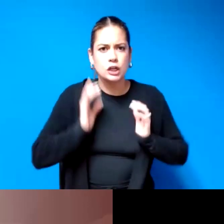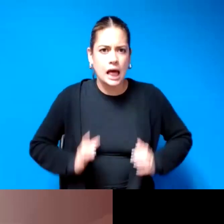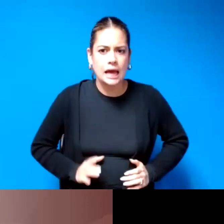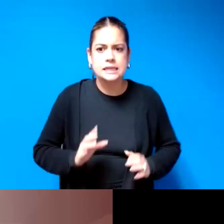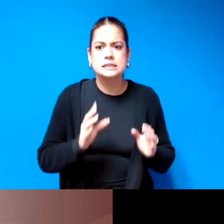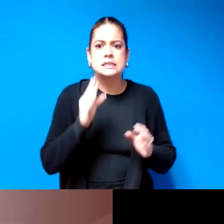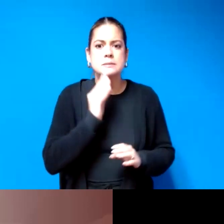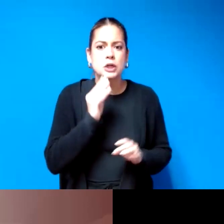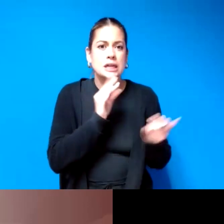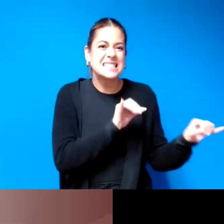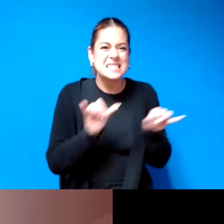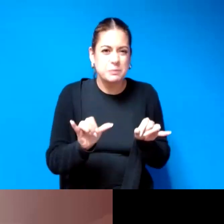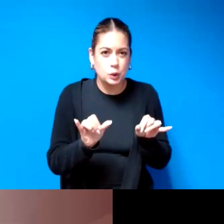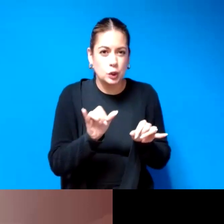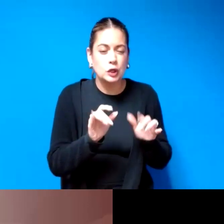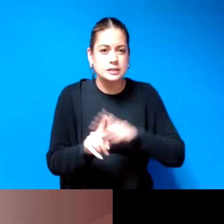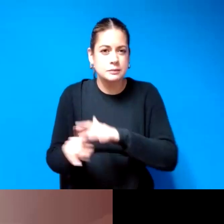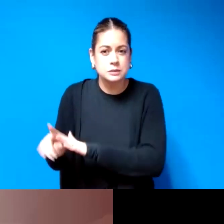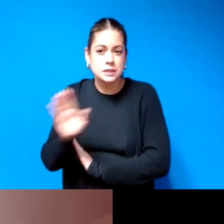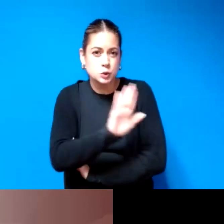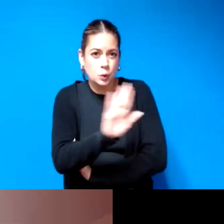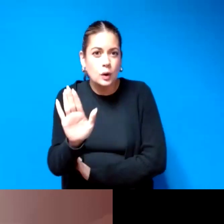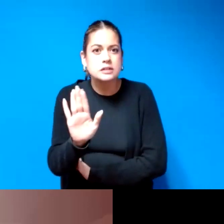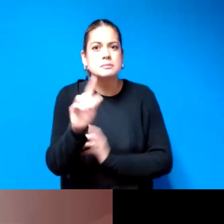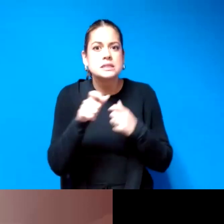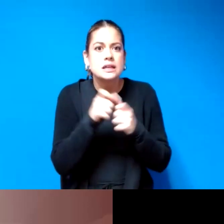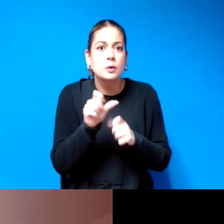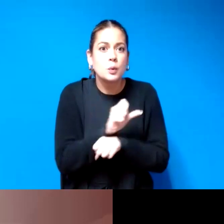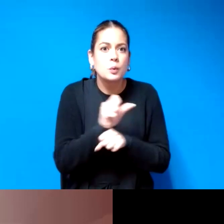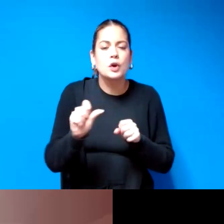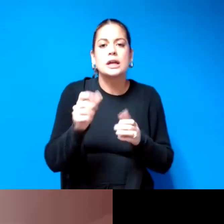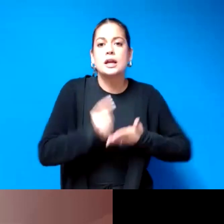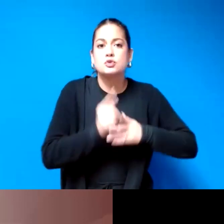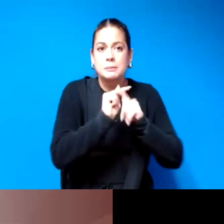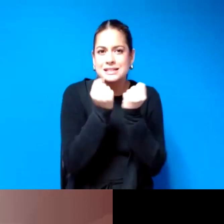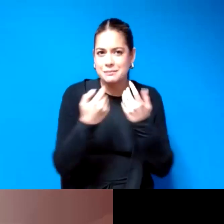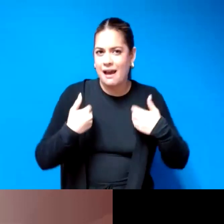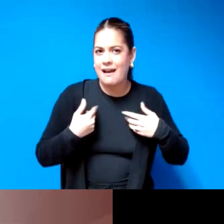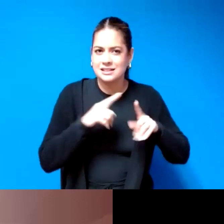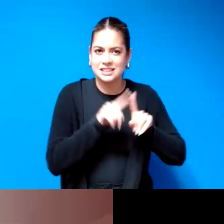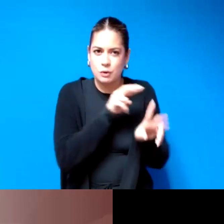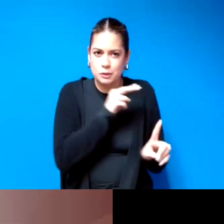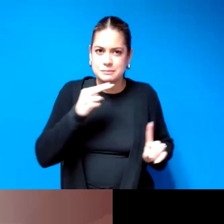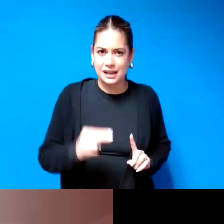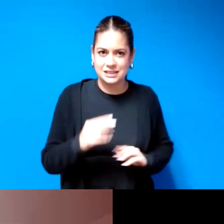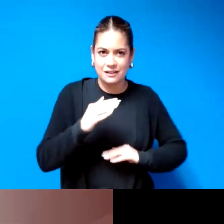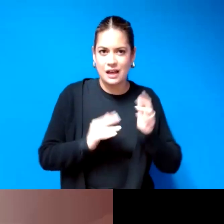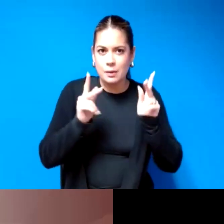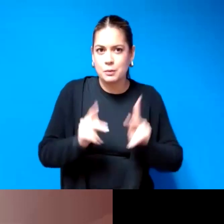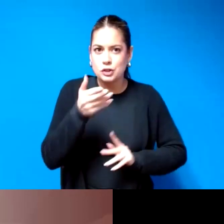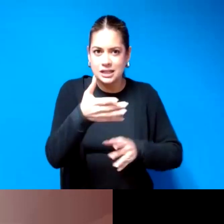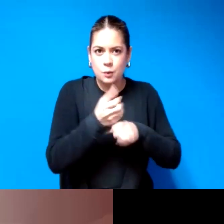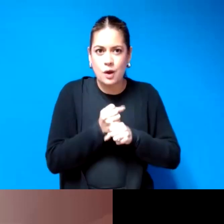symptoms as you've had that you've shared especially when we work in a treatment team that has a different perspective than the person receiving